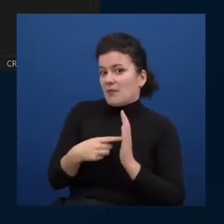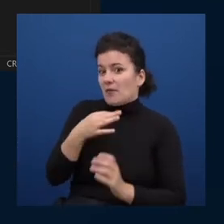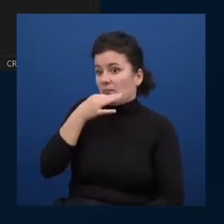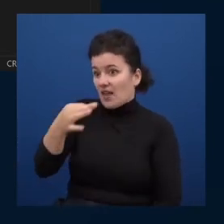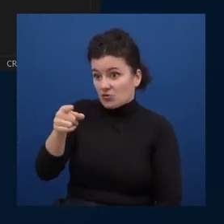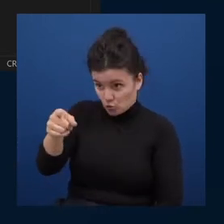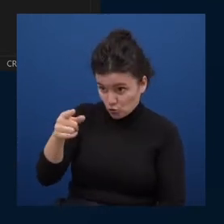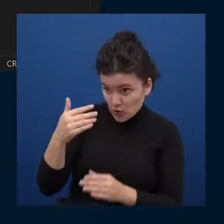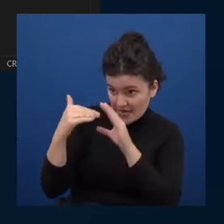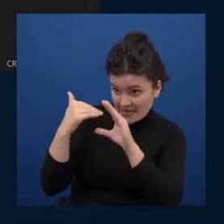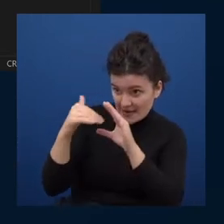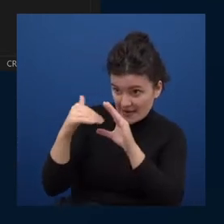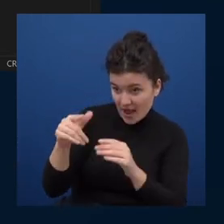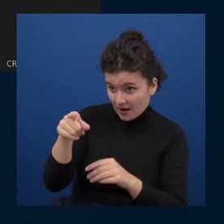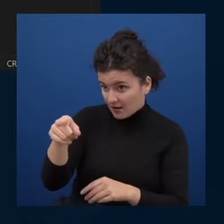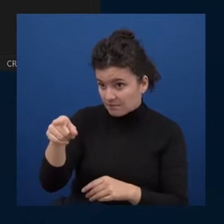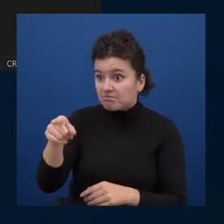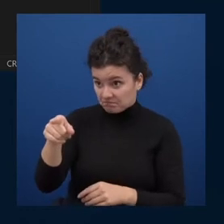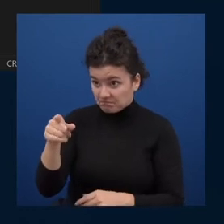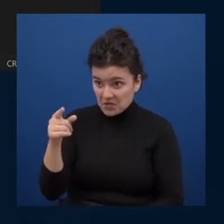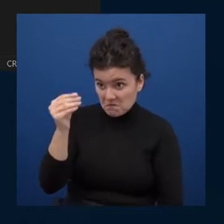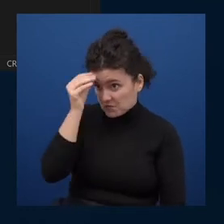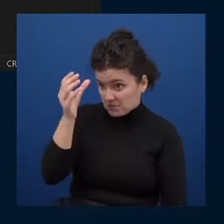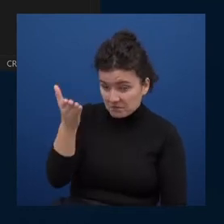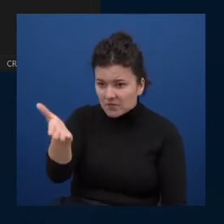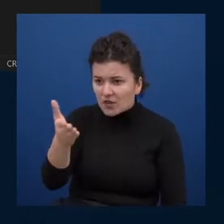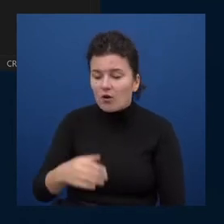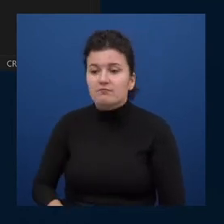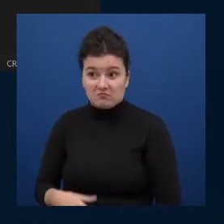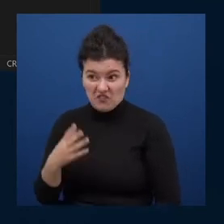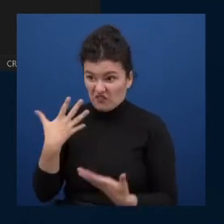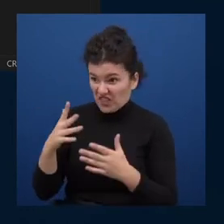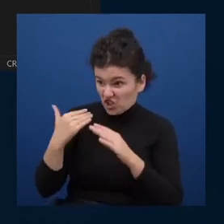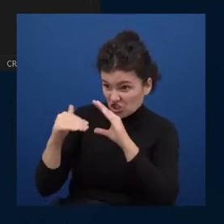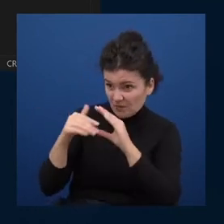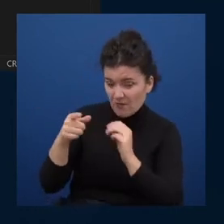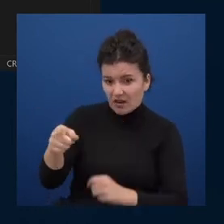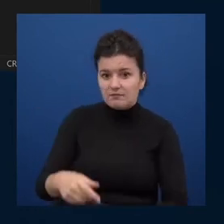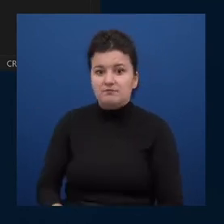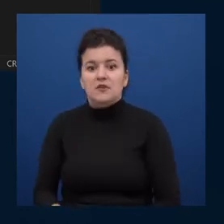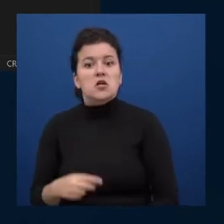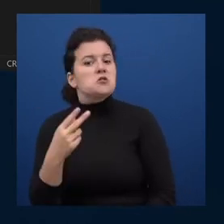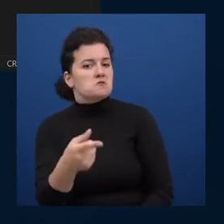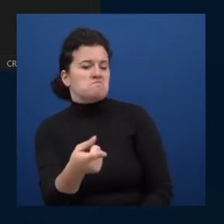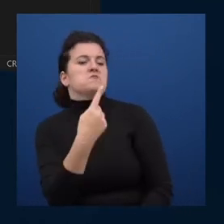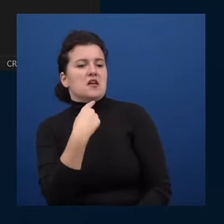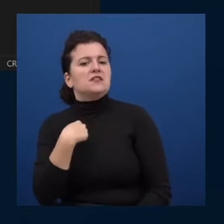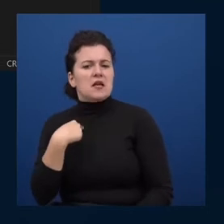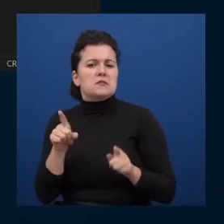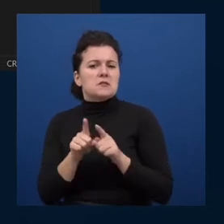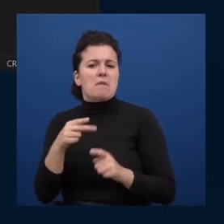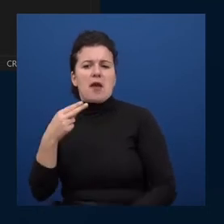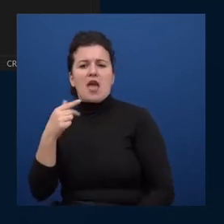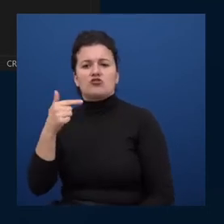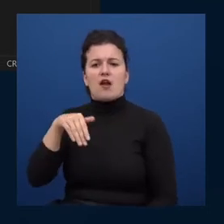at scale i would say well you know it's a lot like html forms and right and